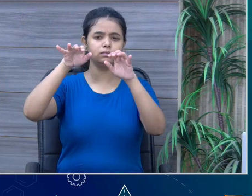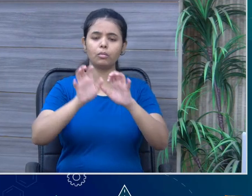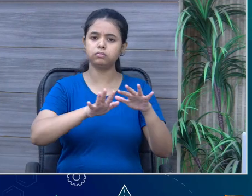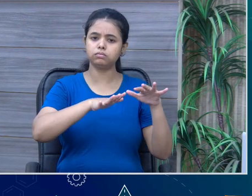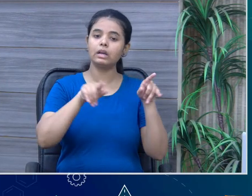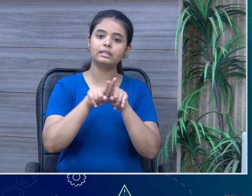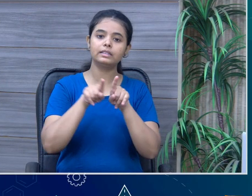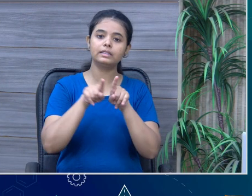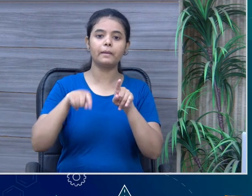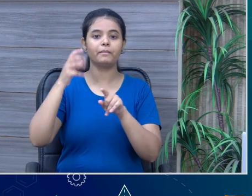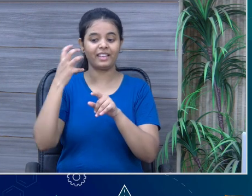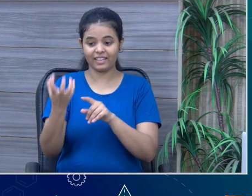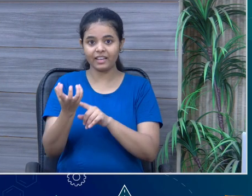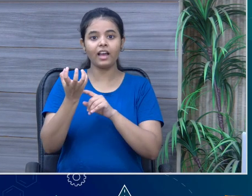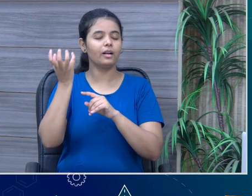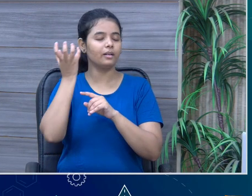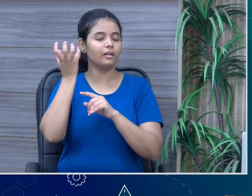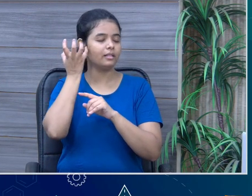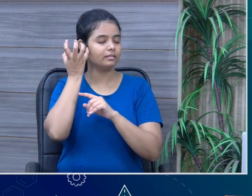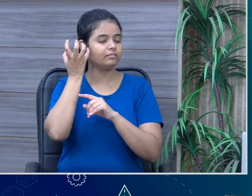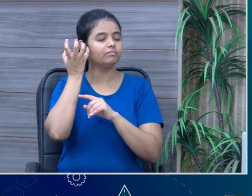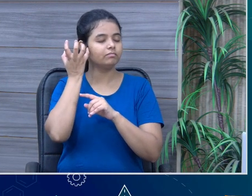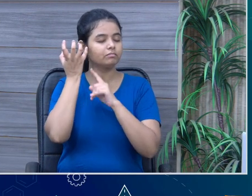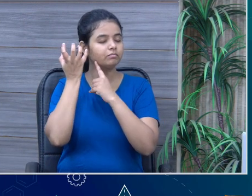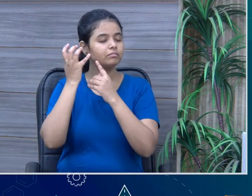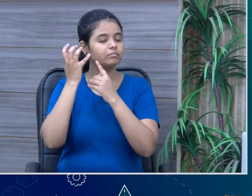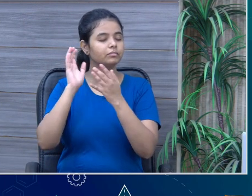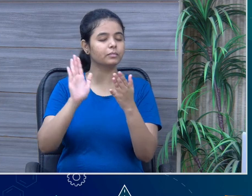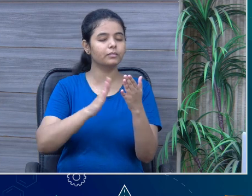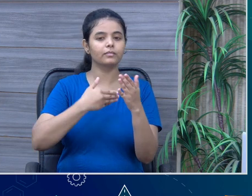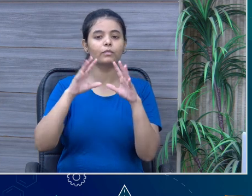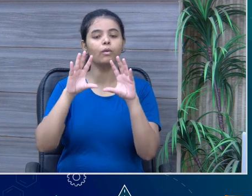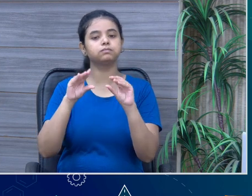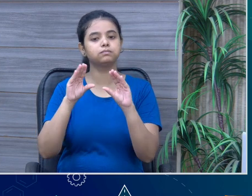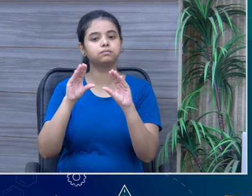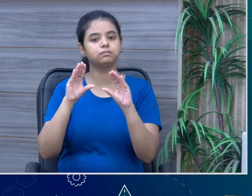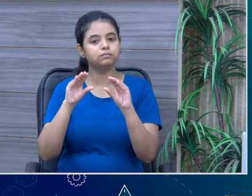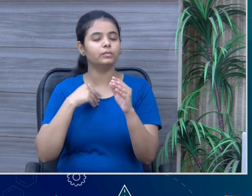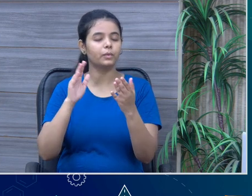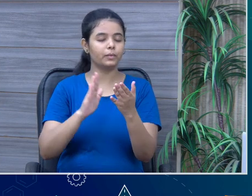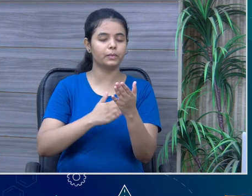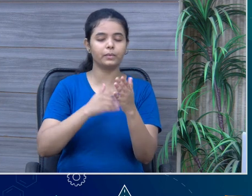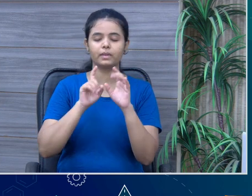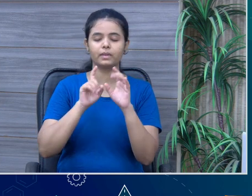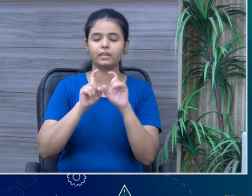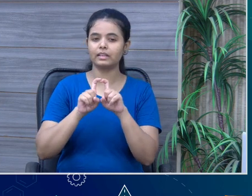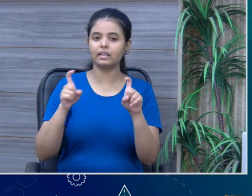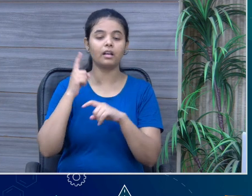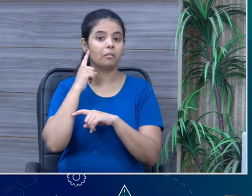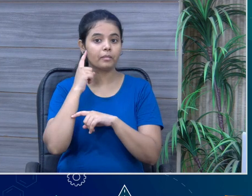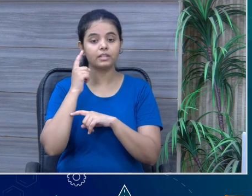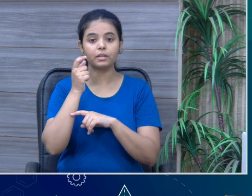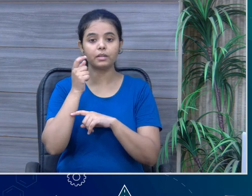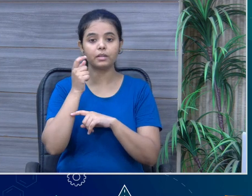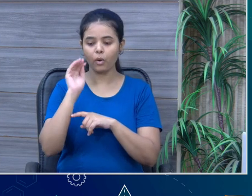exact sound was coming from the shell. Which was very soft, very sweet and very clear for a